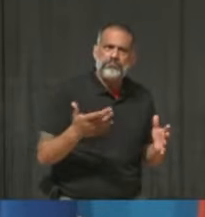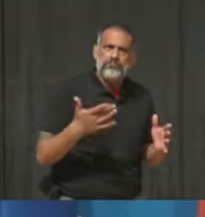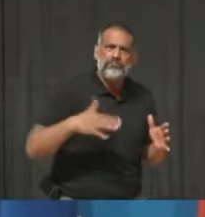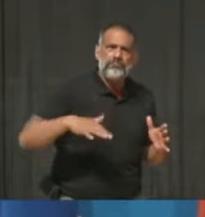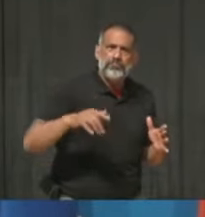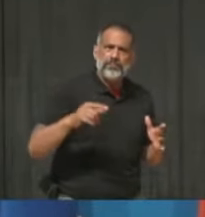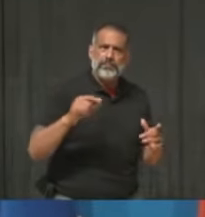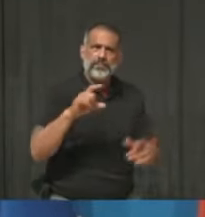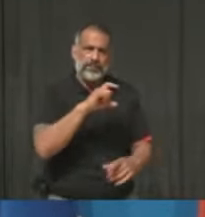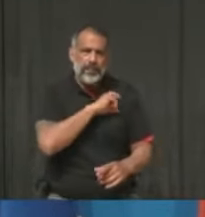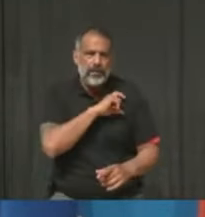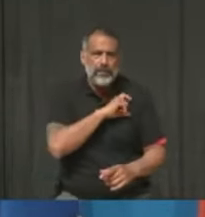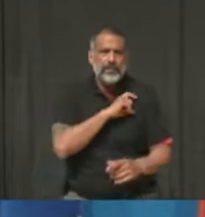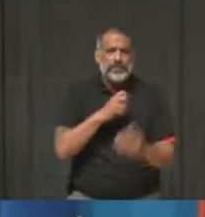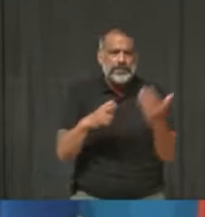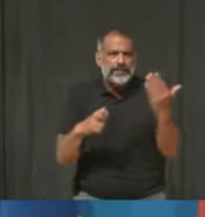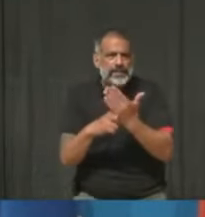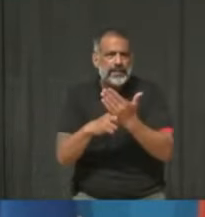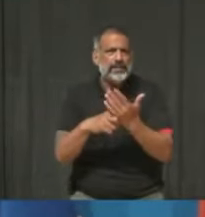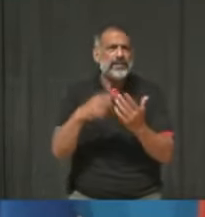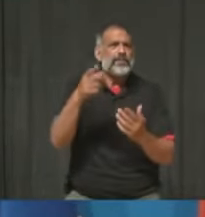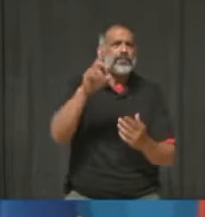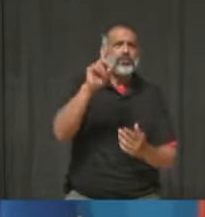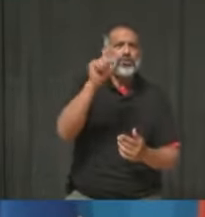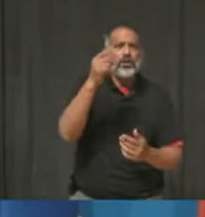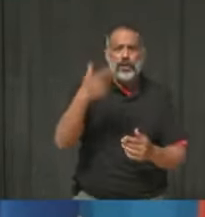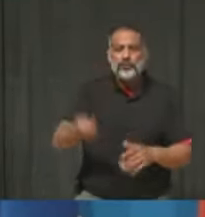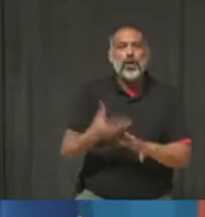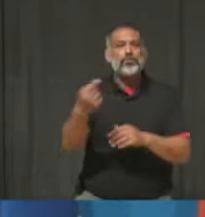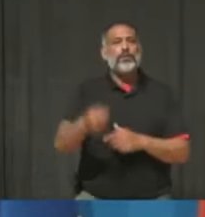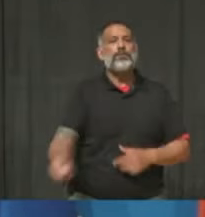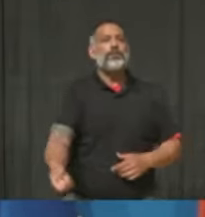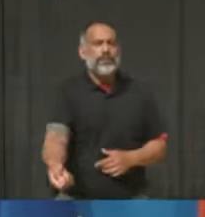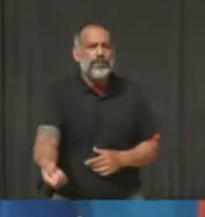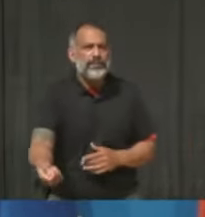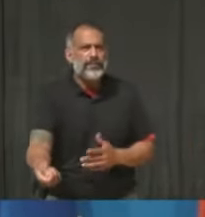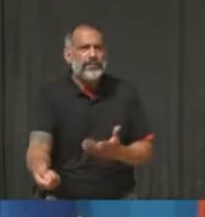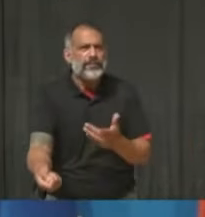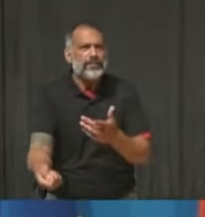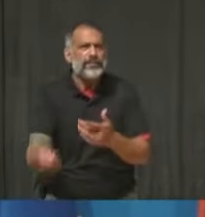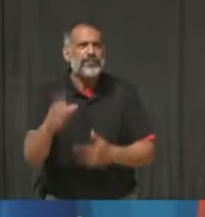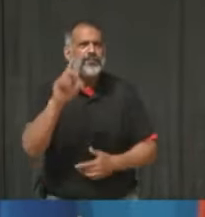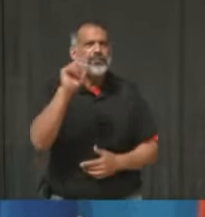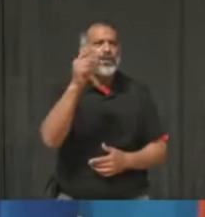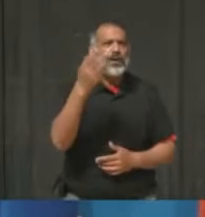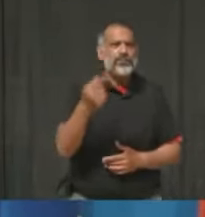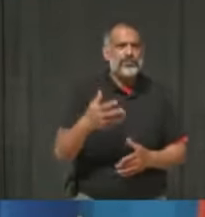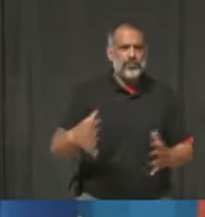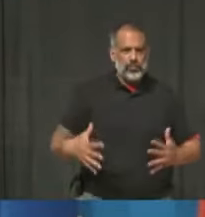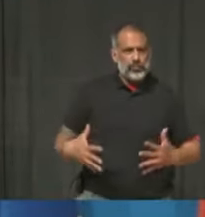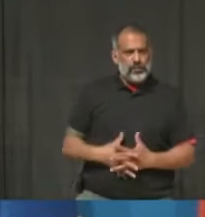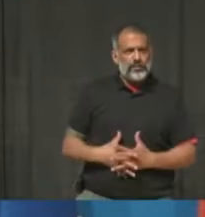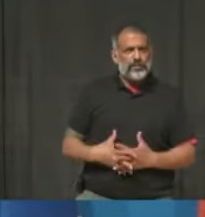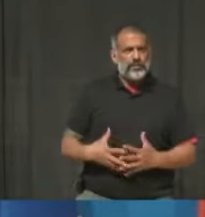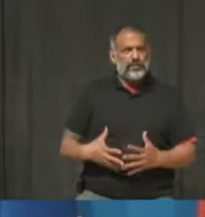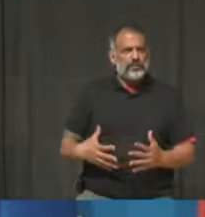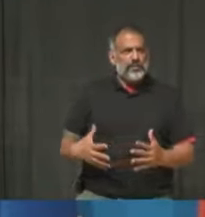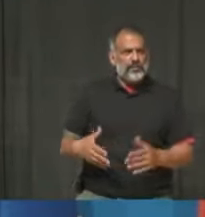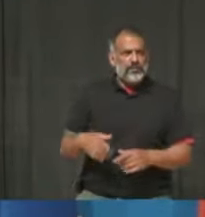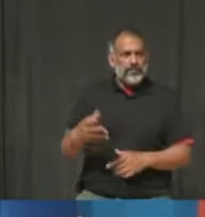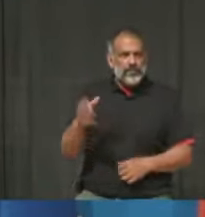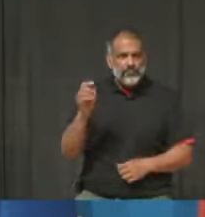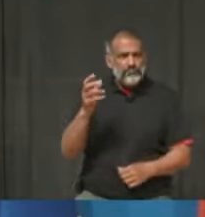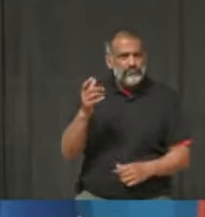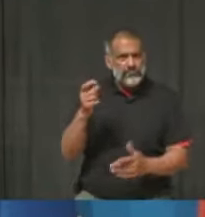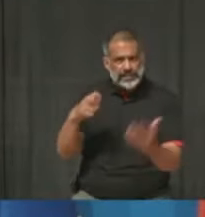walkers and dog breeders. So I'm wondering why not do kind of a similar enforcement pause on outdoor recreation if it's something you